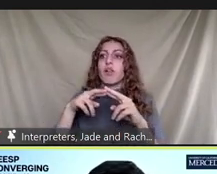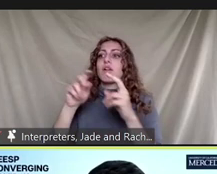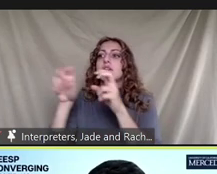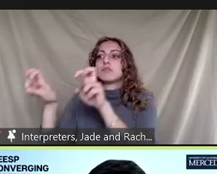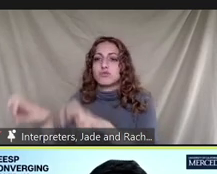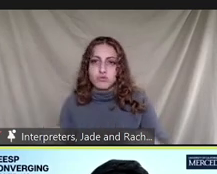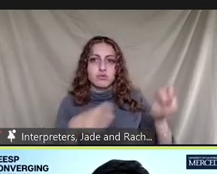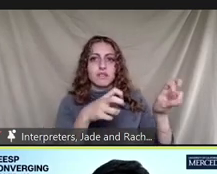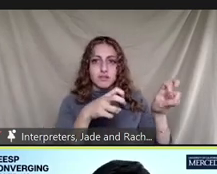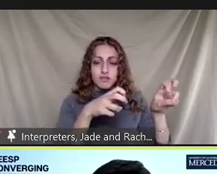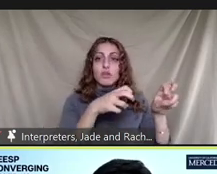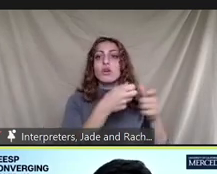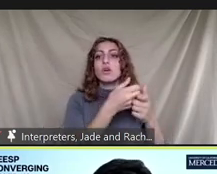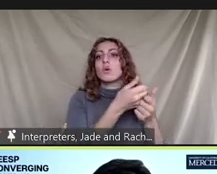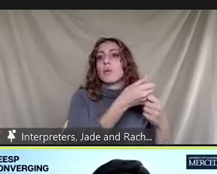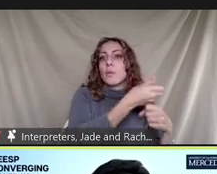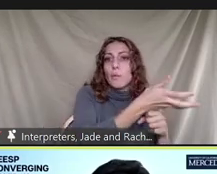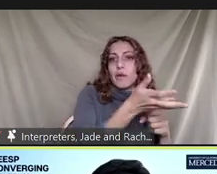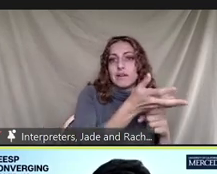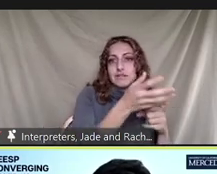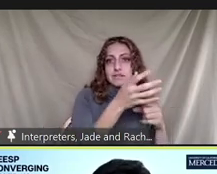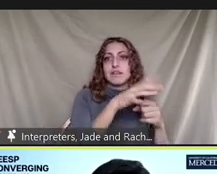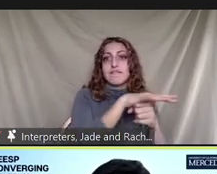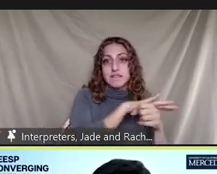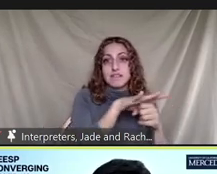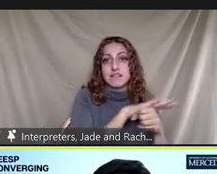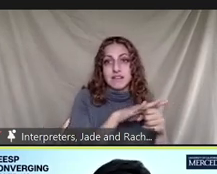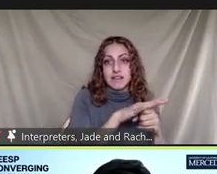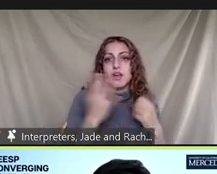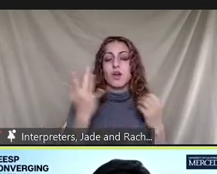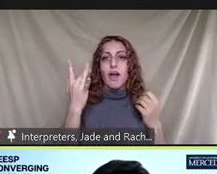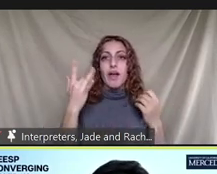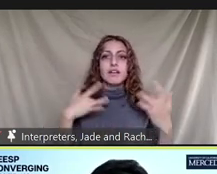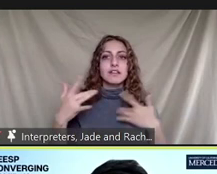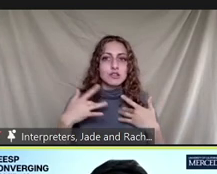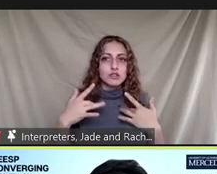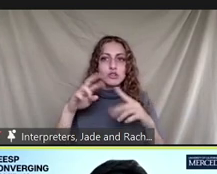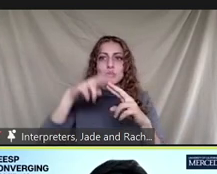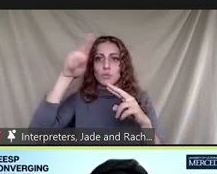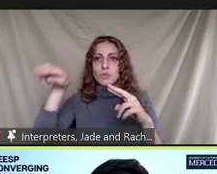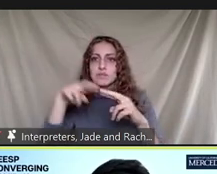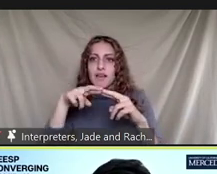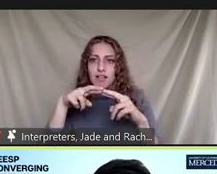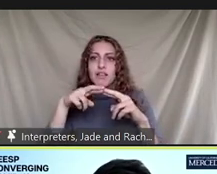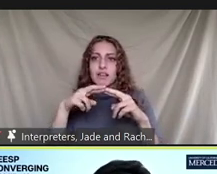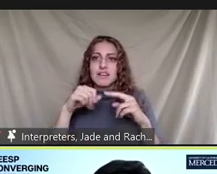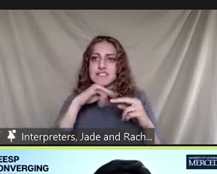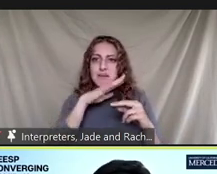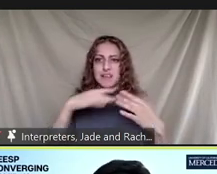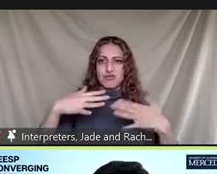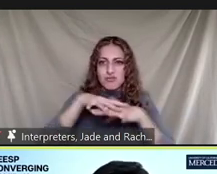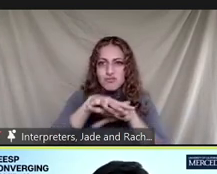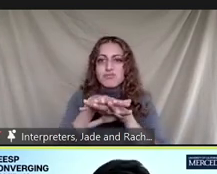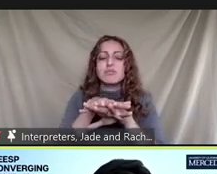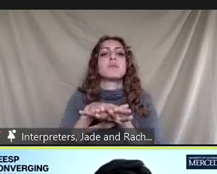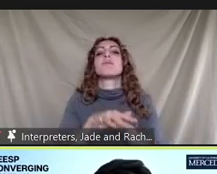facility due to the concern about recycling contamination as a result some of the interactions between entities were